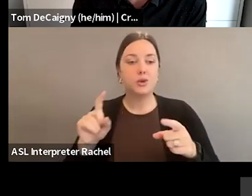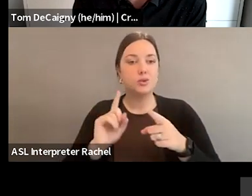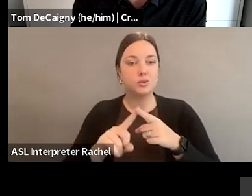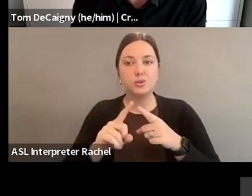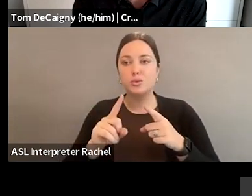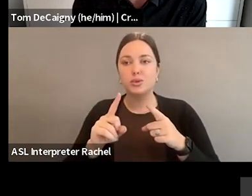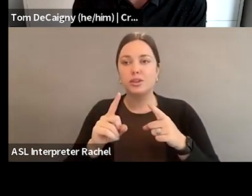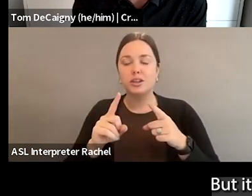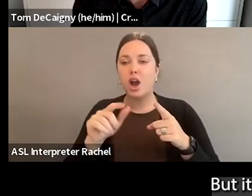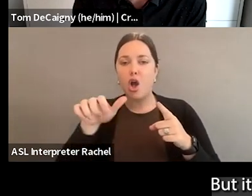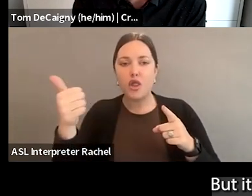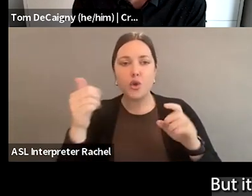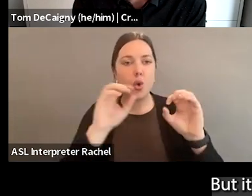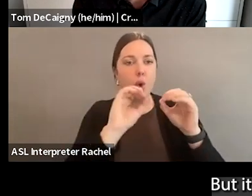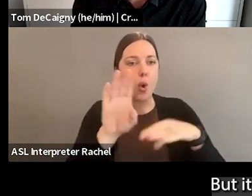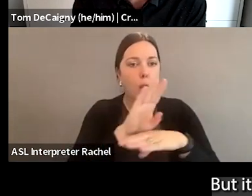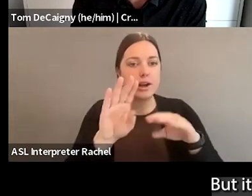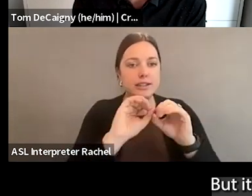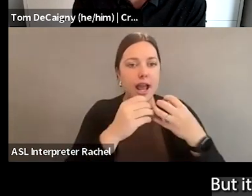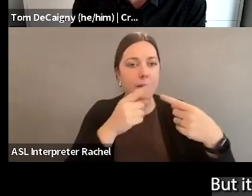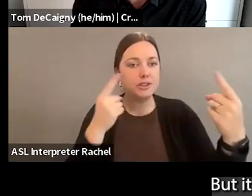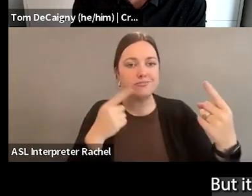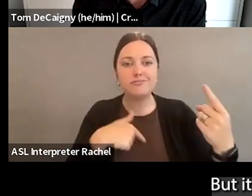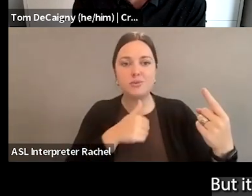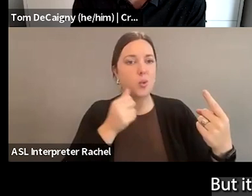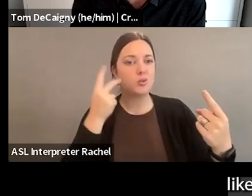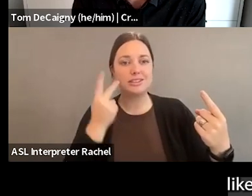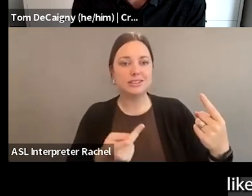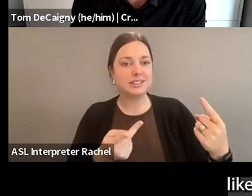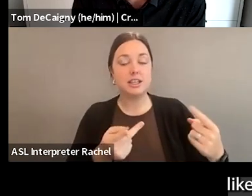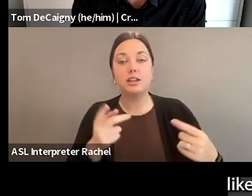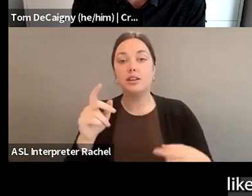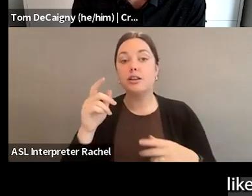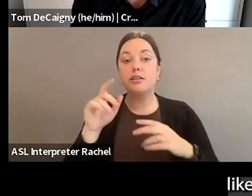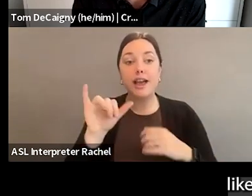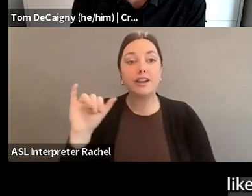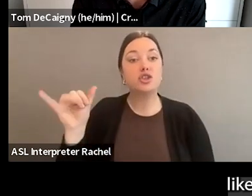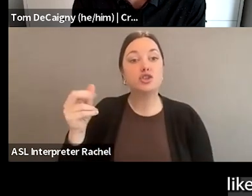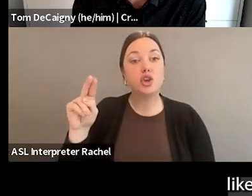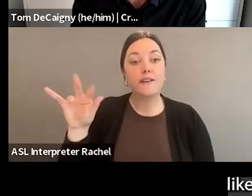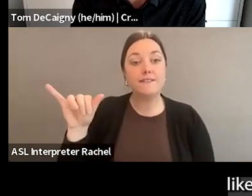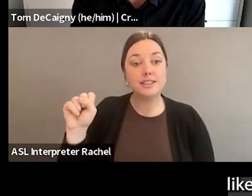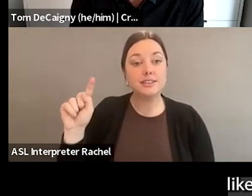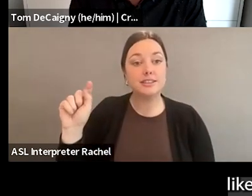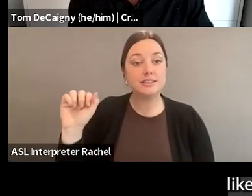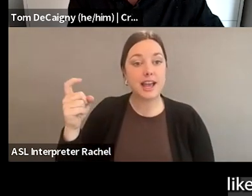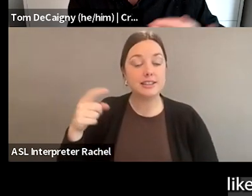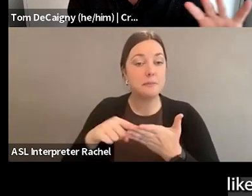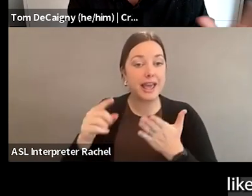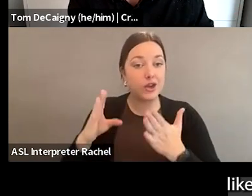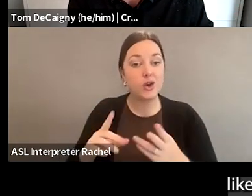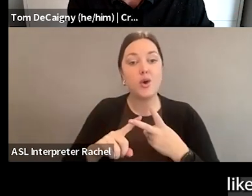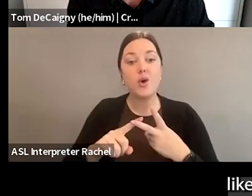organized opposition. But what was shocking is we didn't even see organized opposition from groups like Jarvis Taxpayers or the more kind of anti